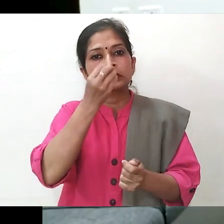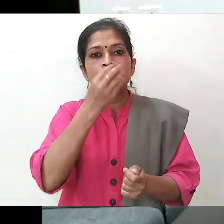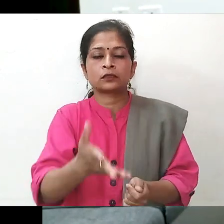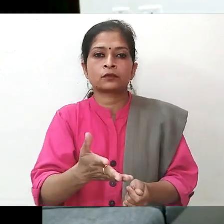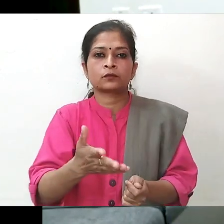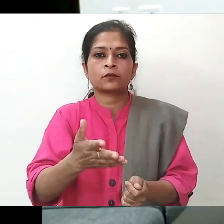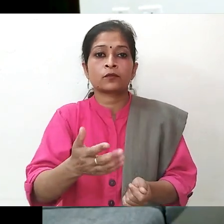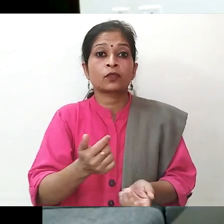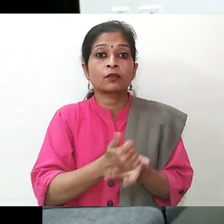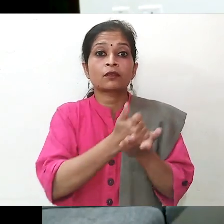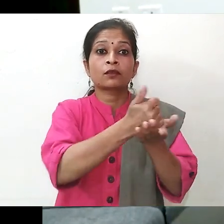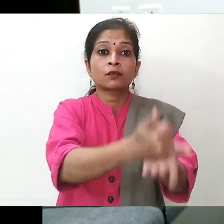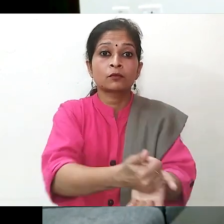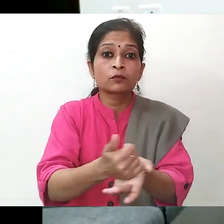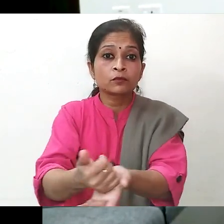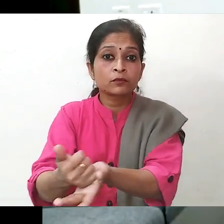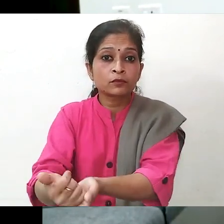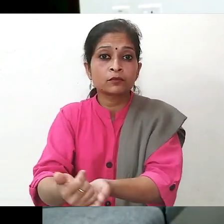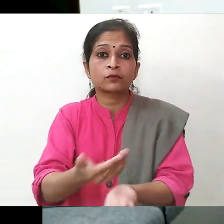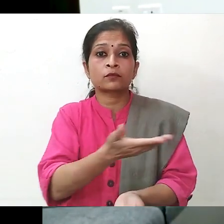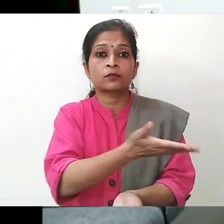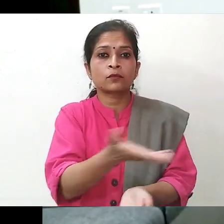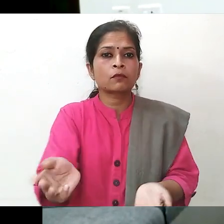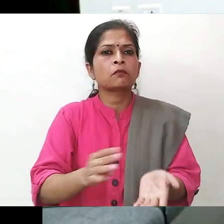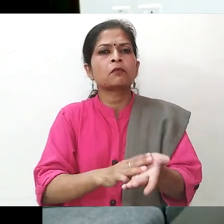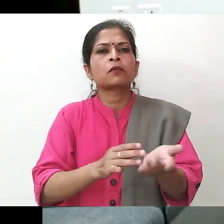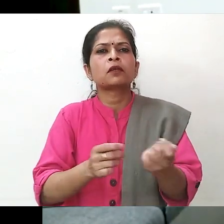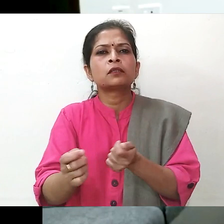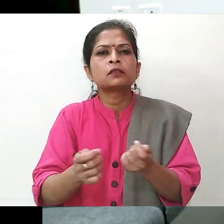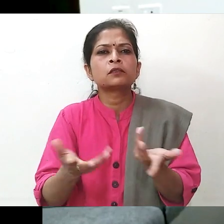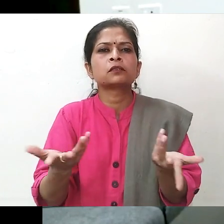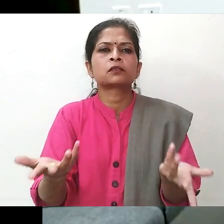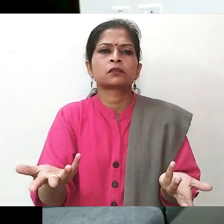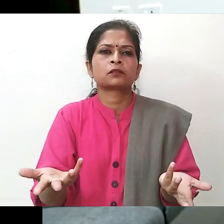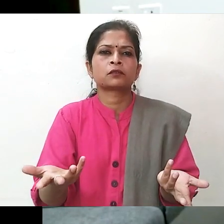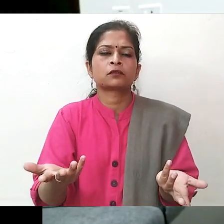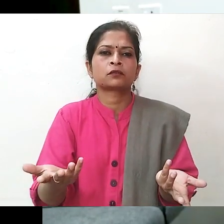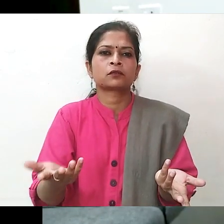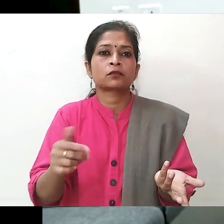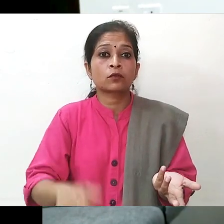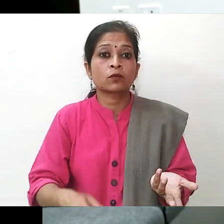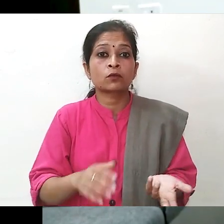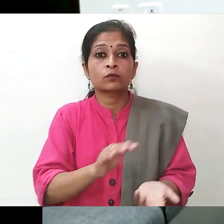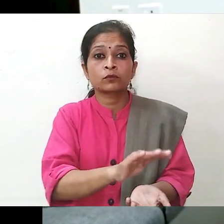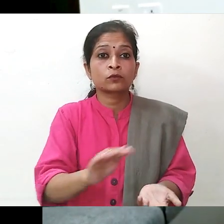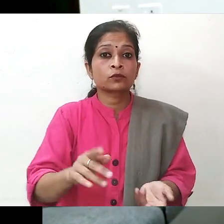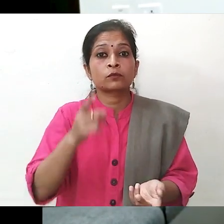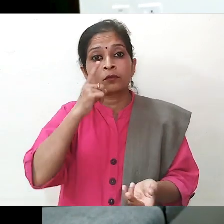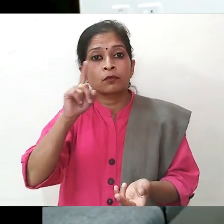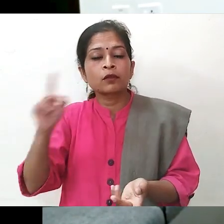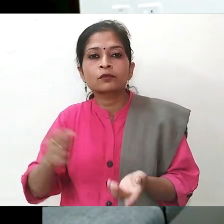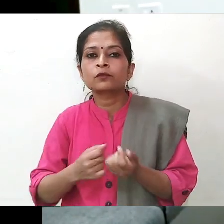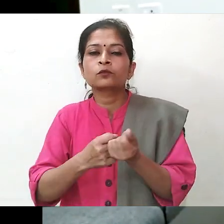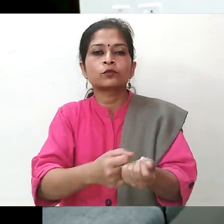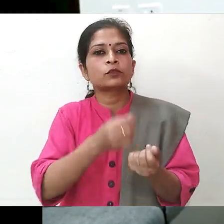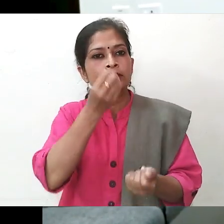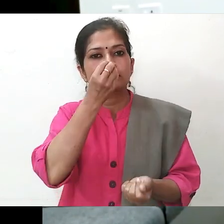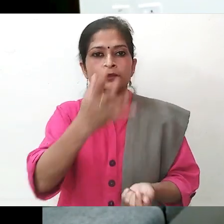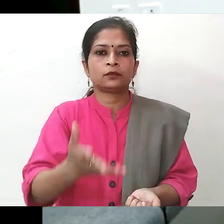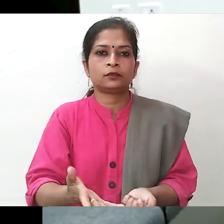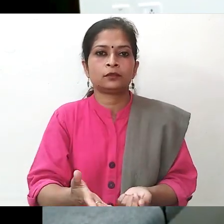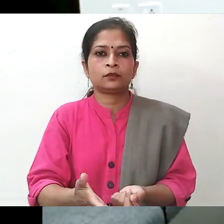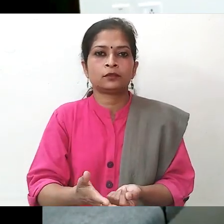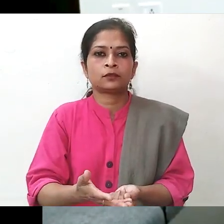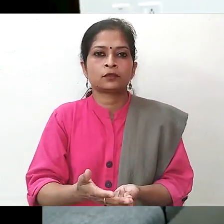coming activities which can help them to manage and support with the parents.